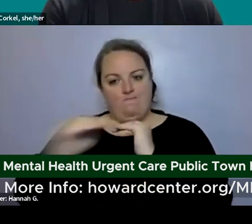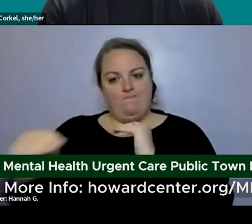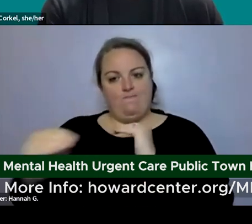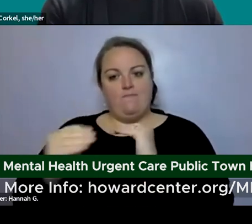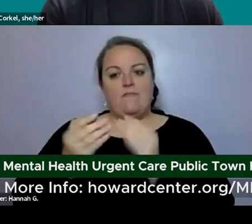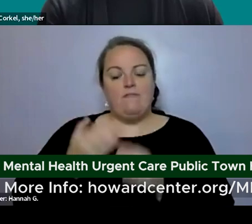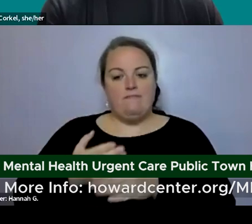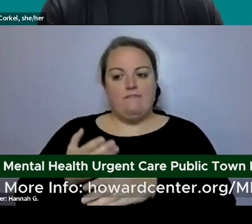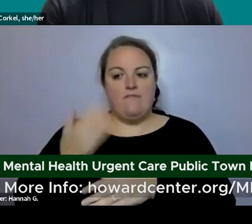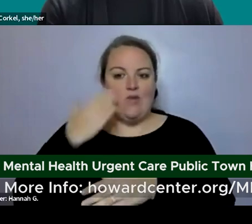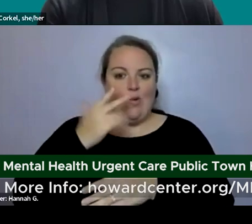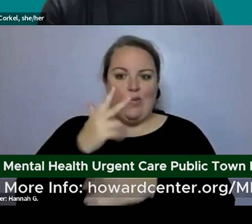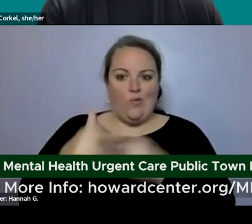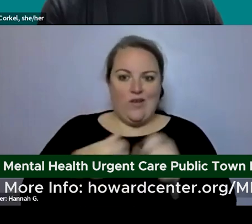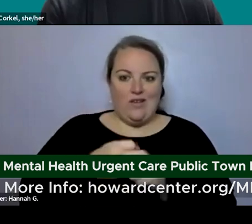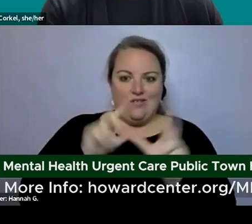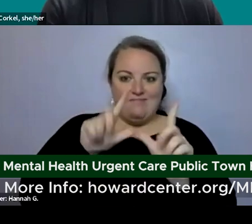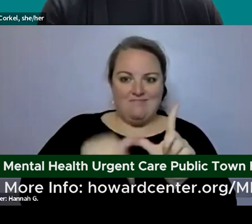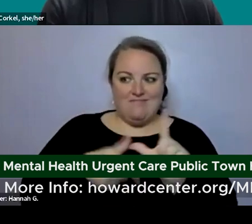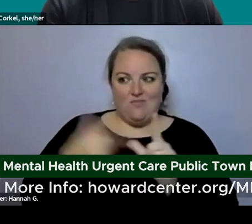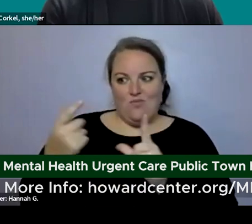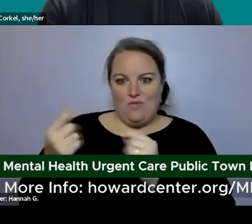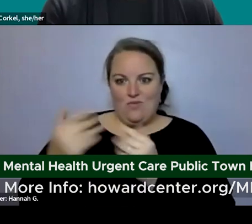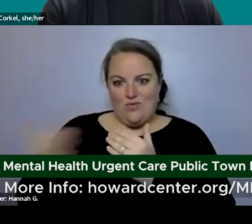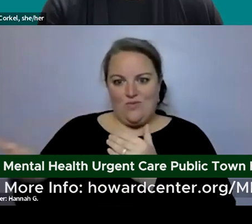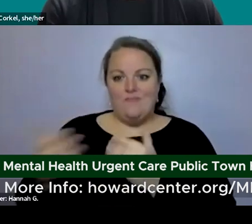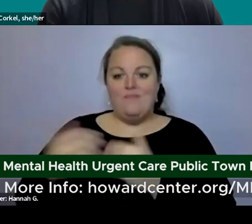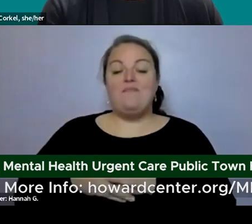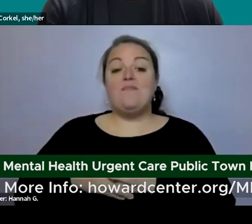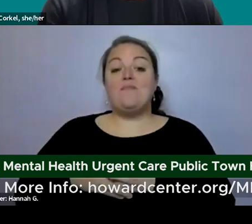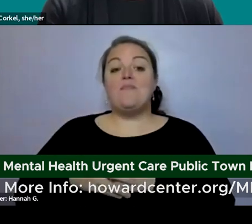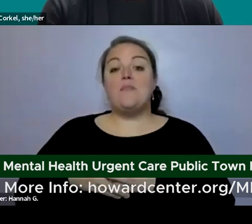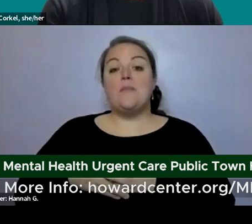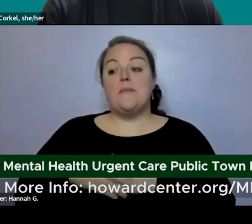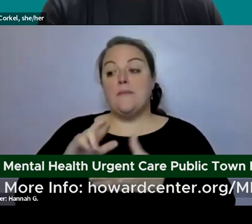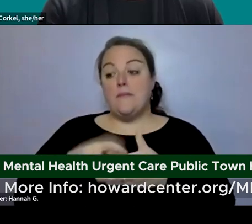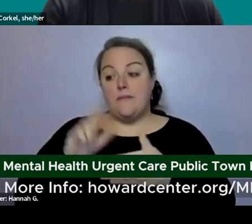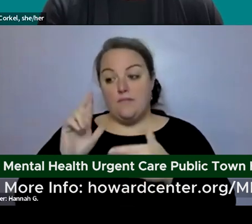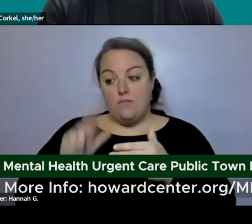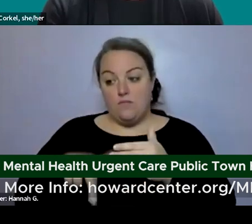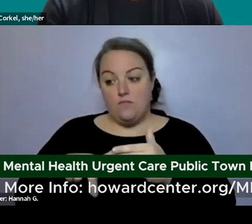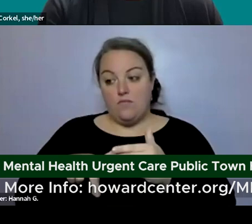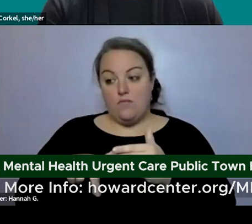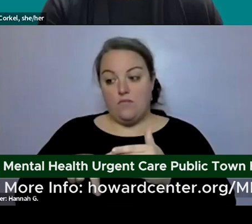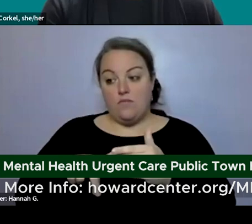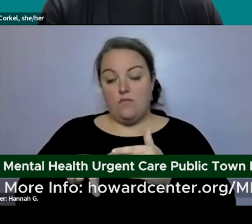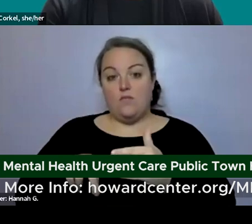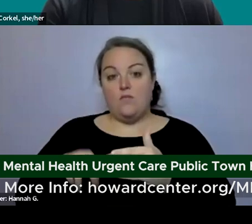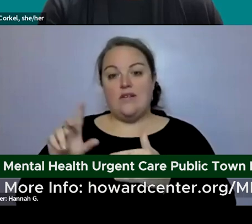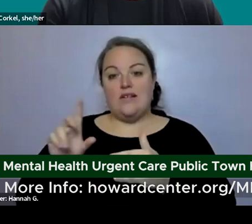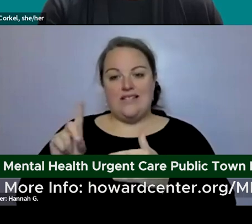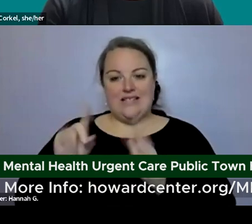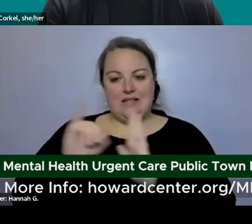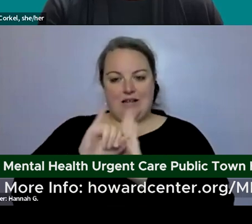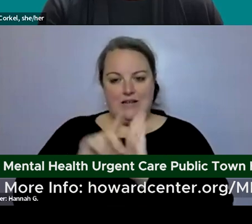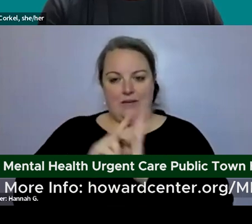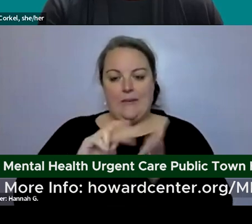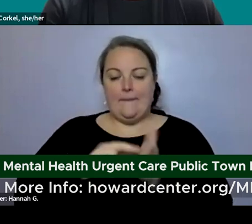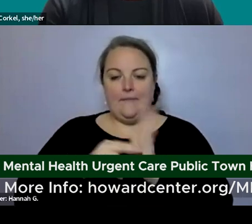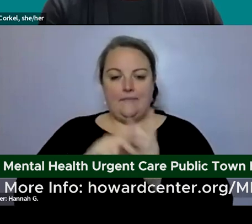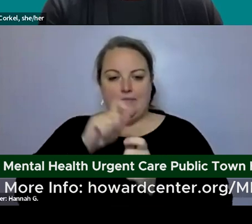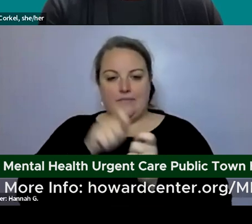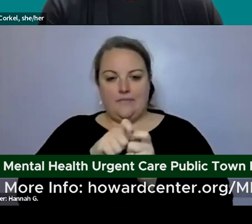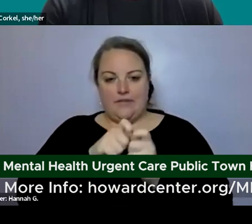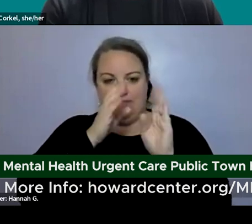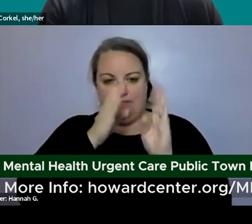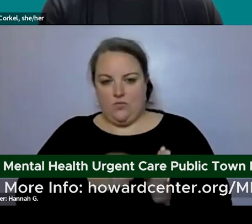years um all of the outcome data that we have will be de-identified meaning a specific individual